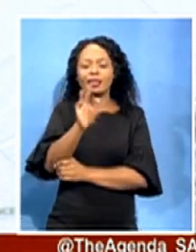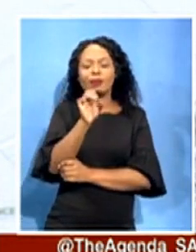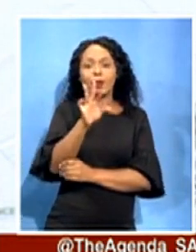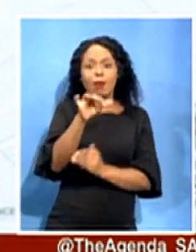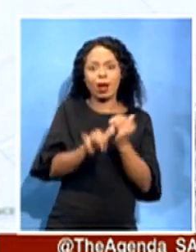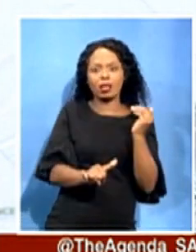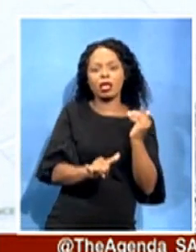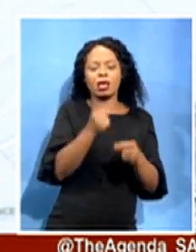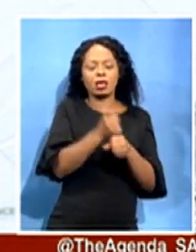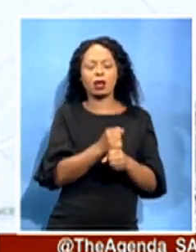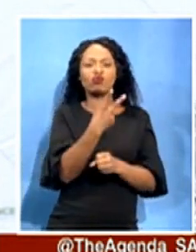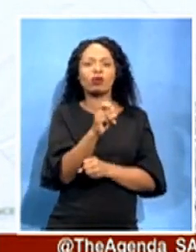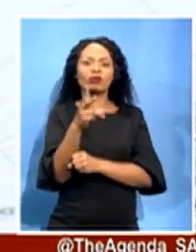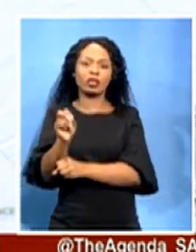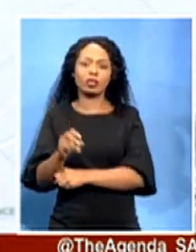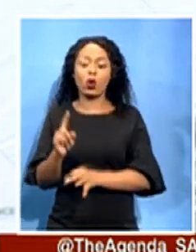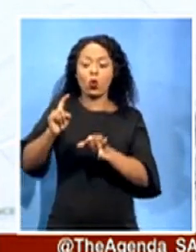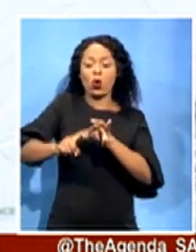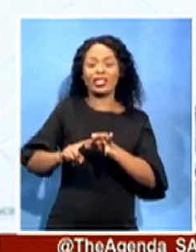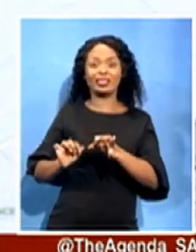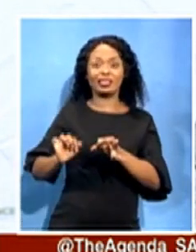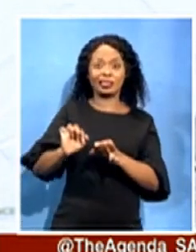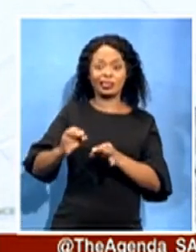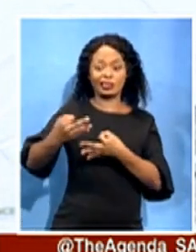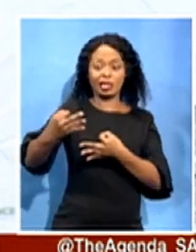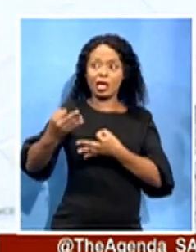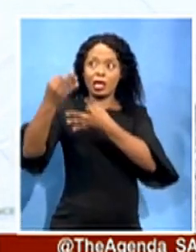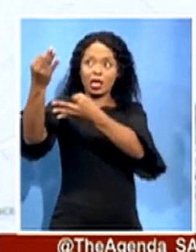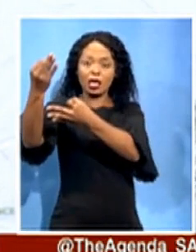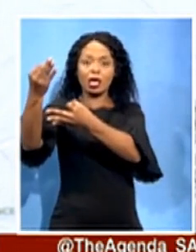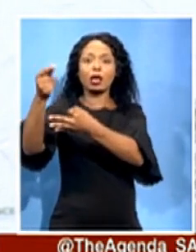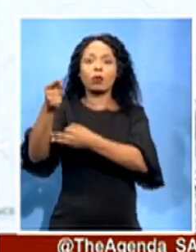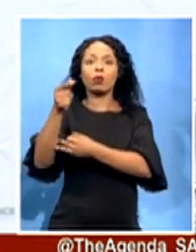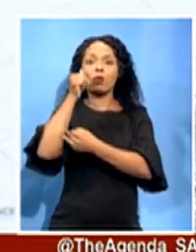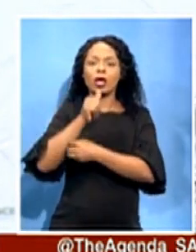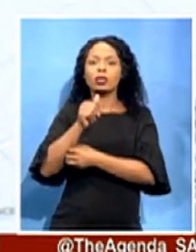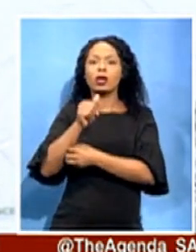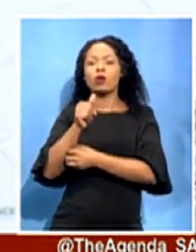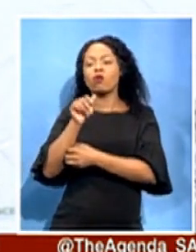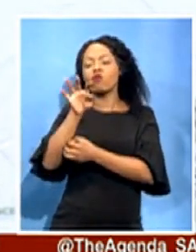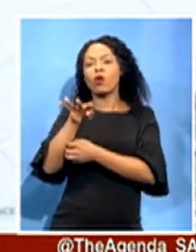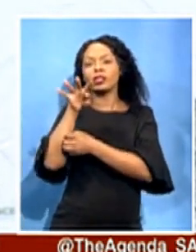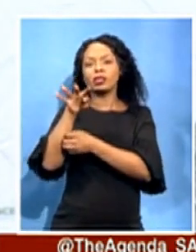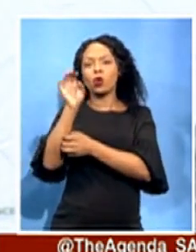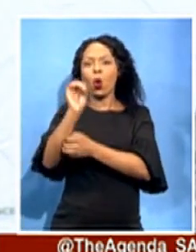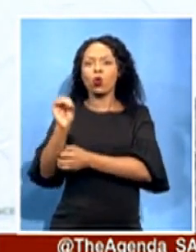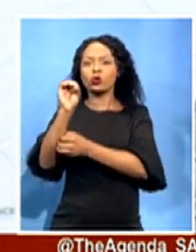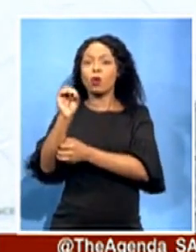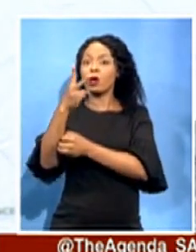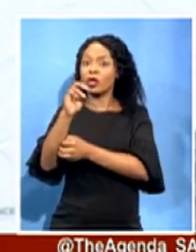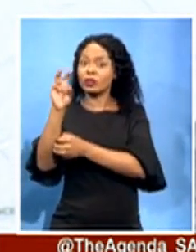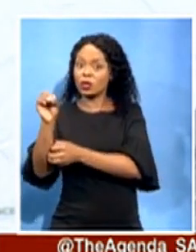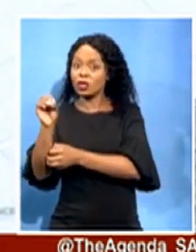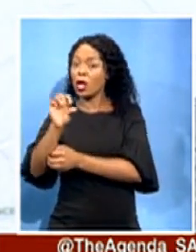only received on the 14th of October 2020. So the HOD is made to sign the